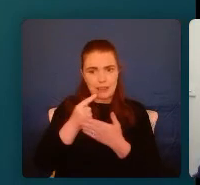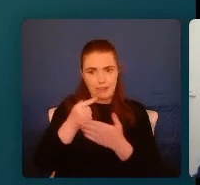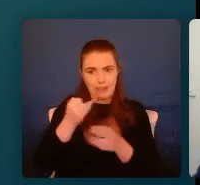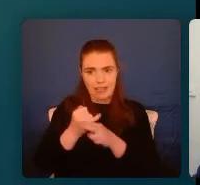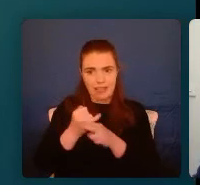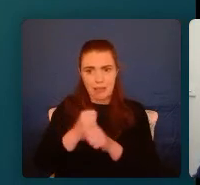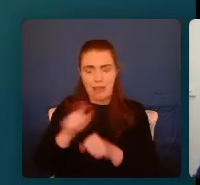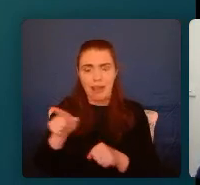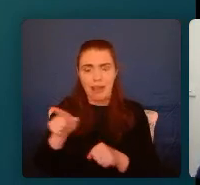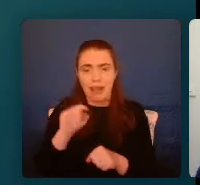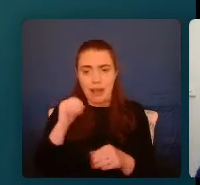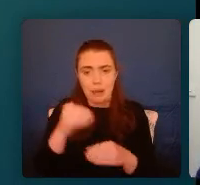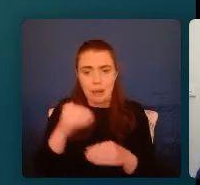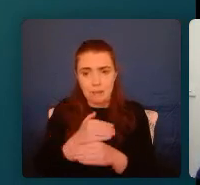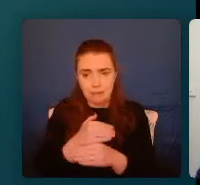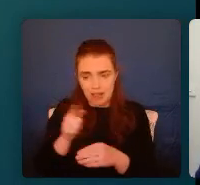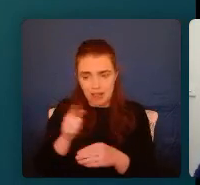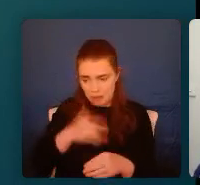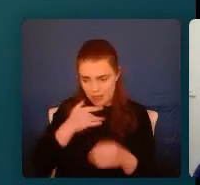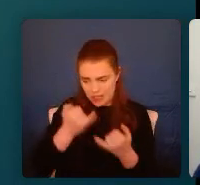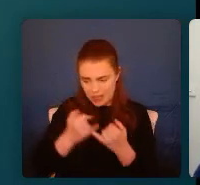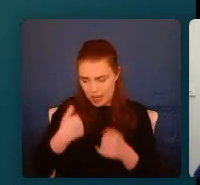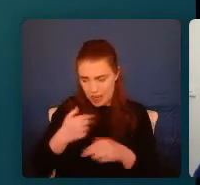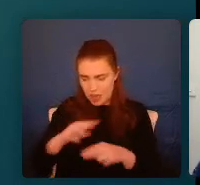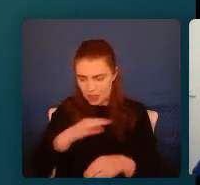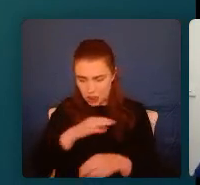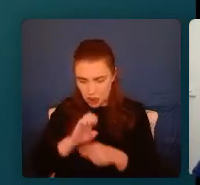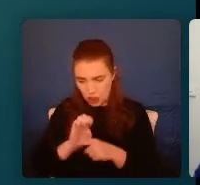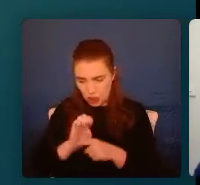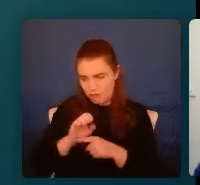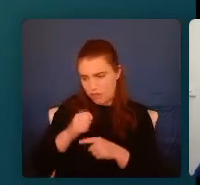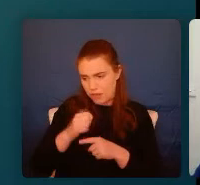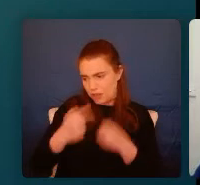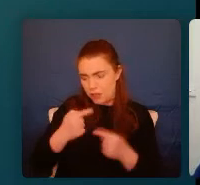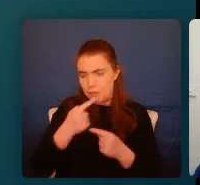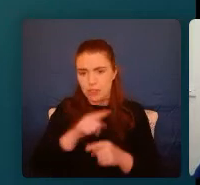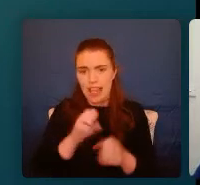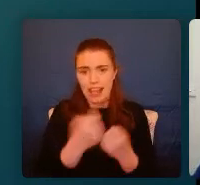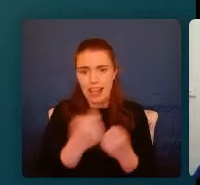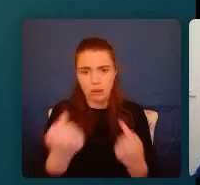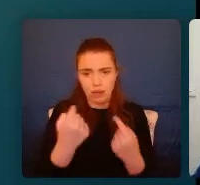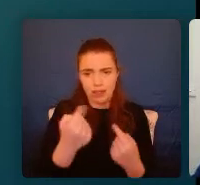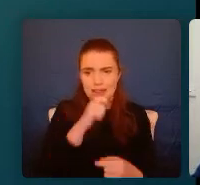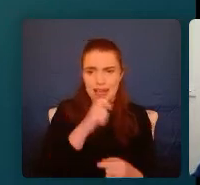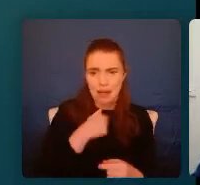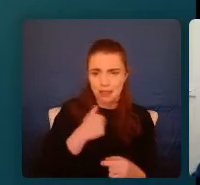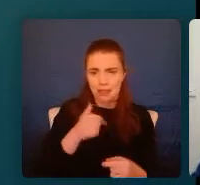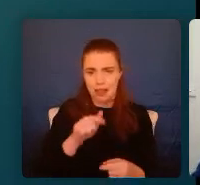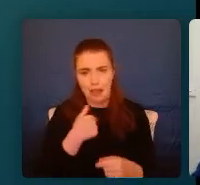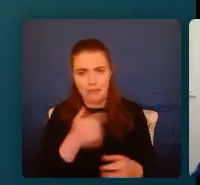for this sense of I'm not good enough and I can't be loved with no, you're great. It just doesn't land with that young person because